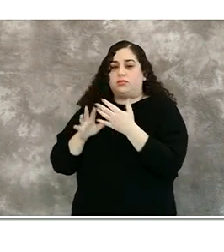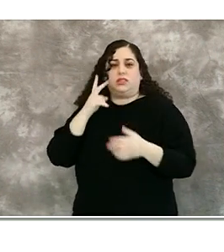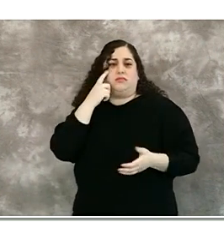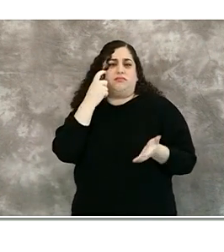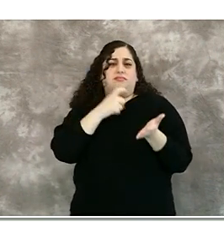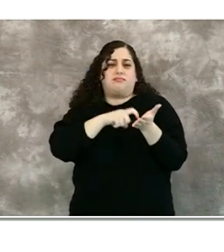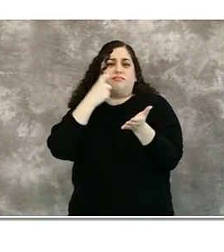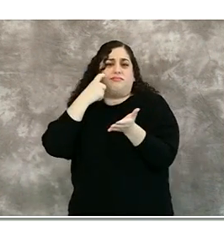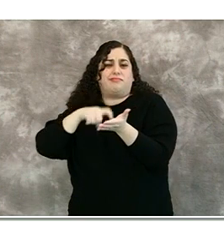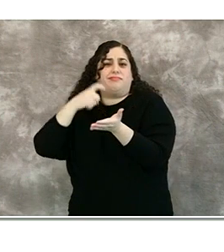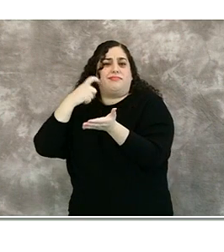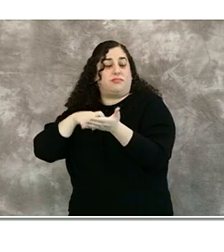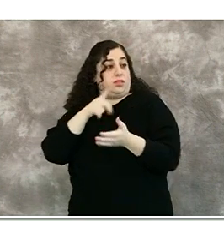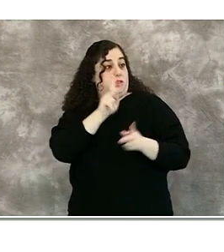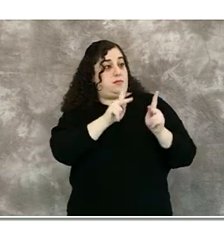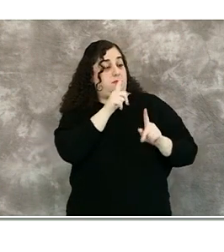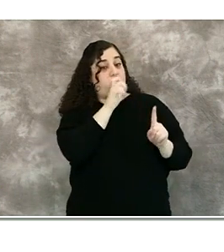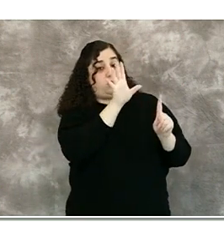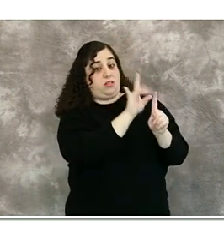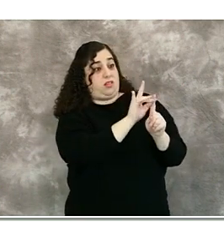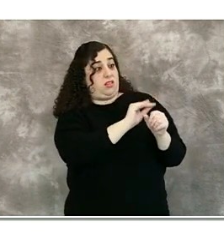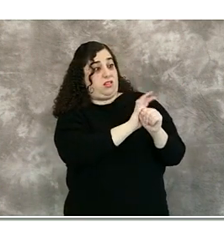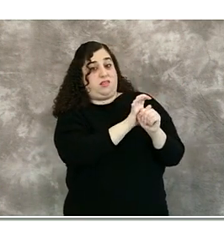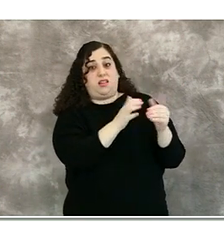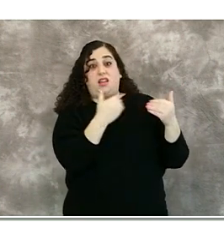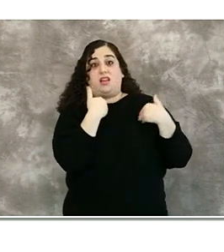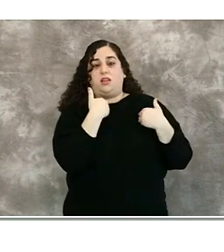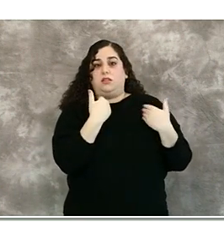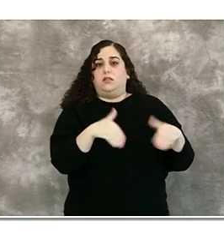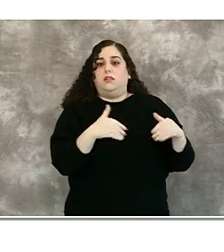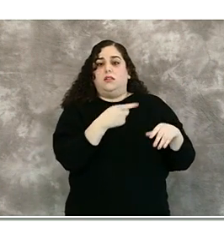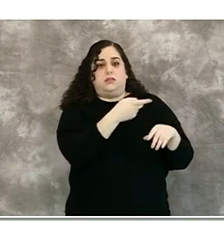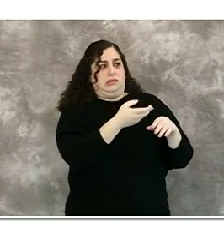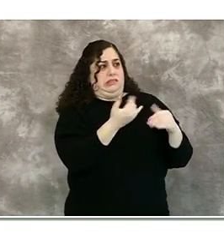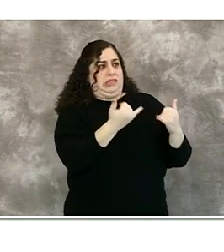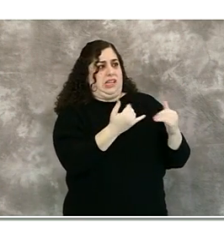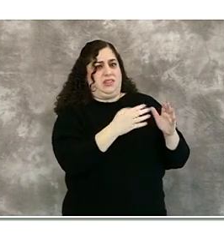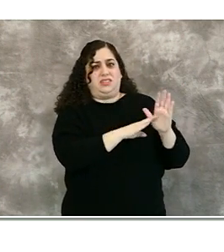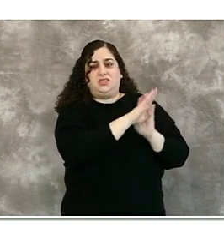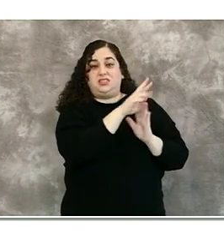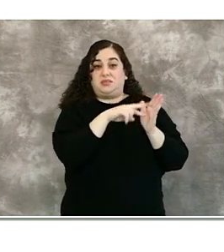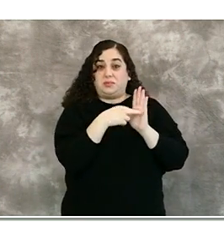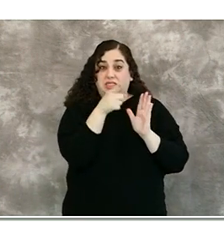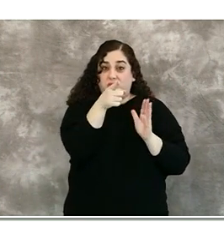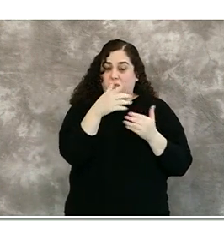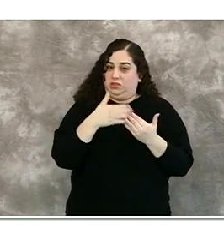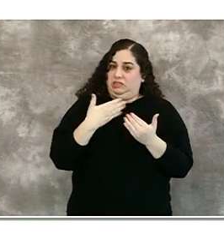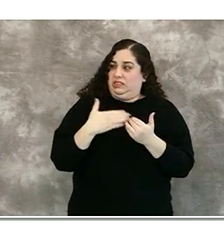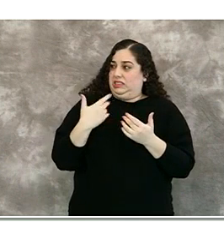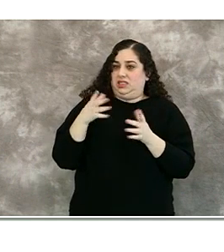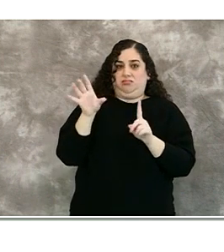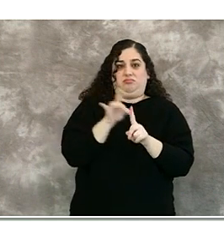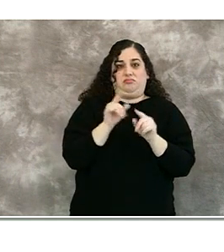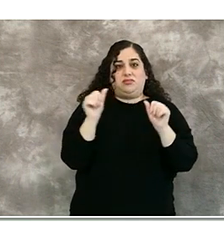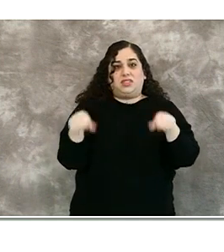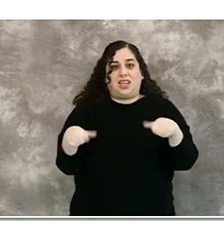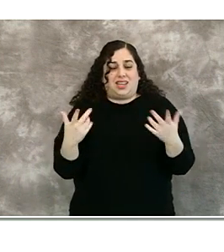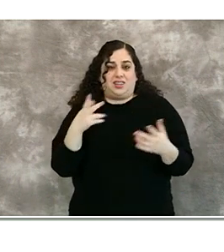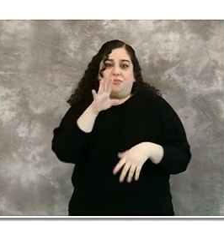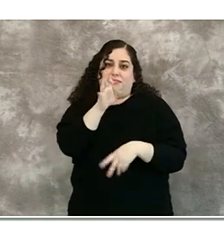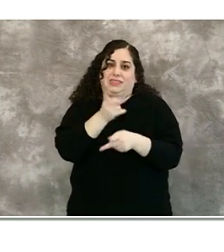COVID in the community is higher now than it has ever been. And this slide just basically shows the things we've talked about in each of our